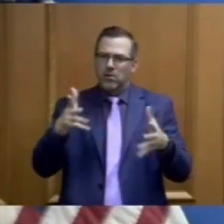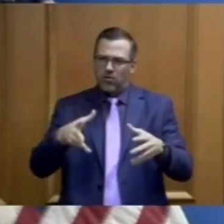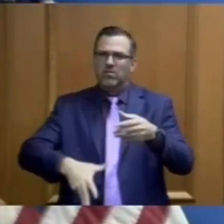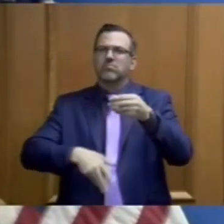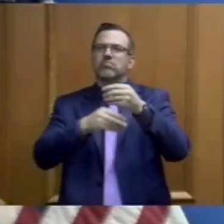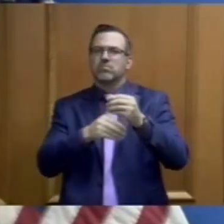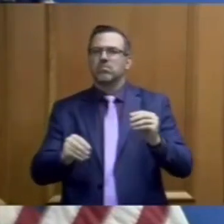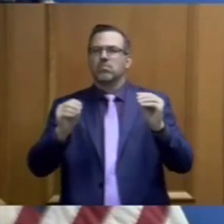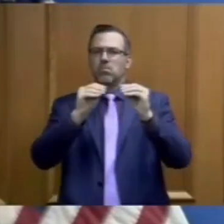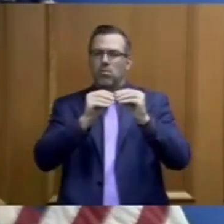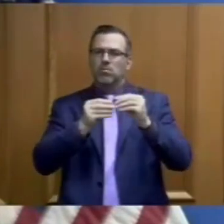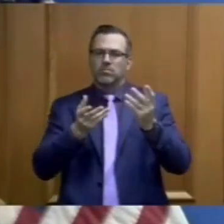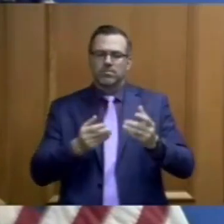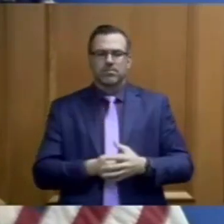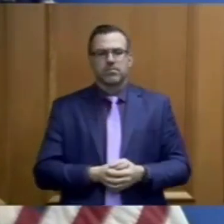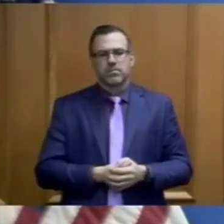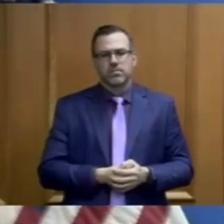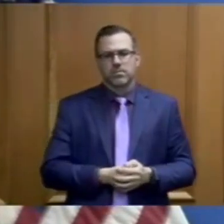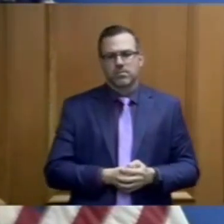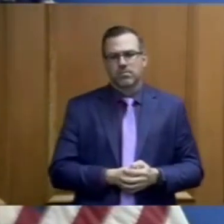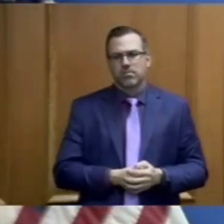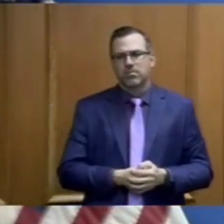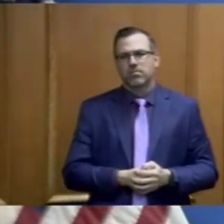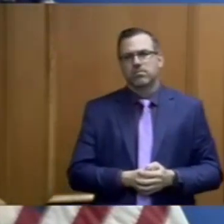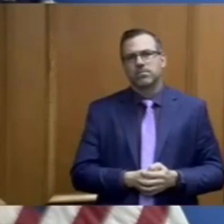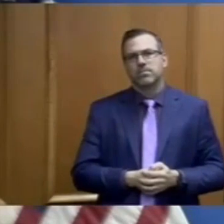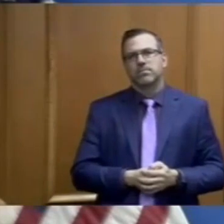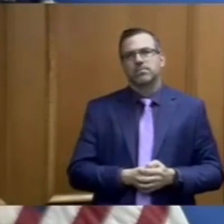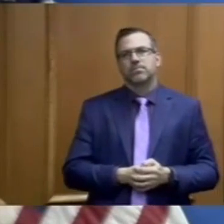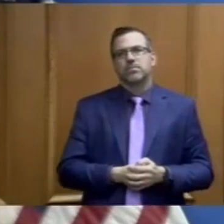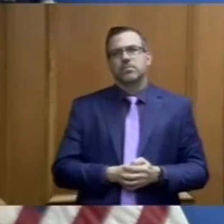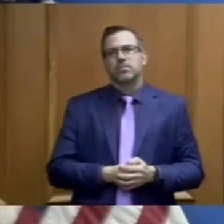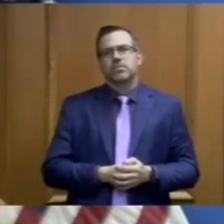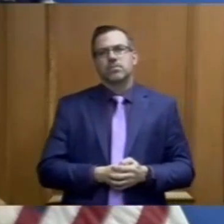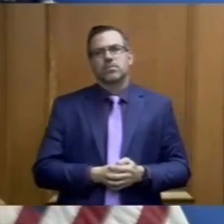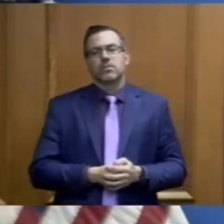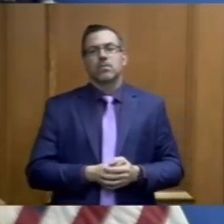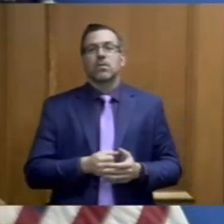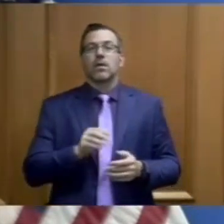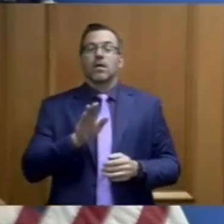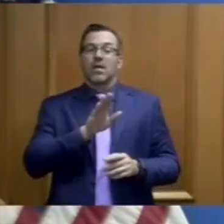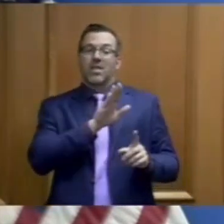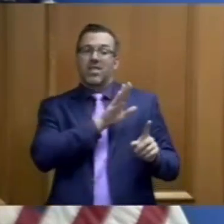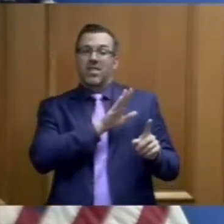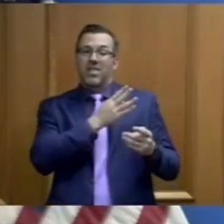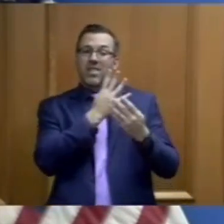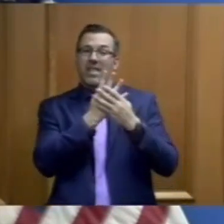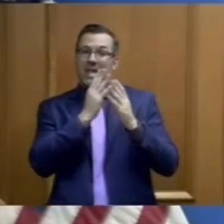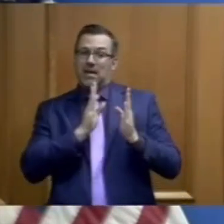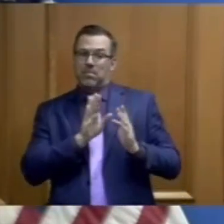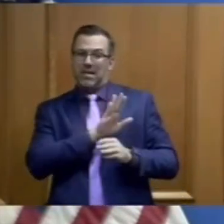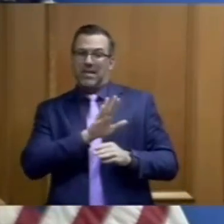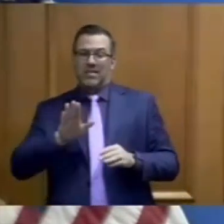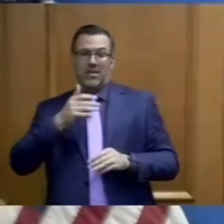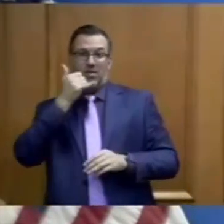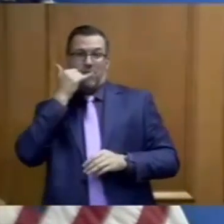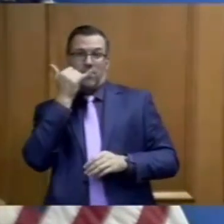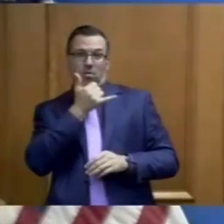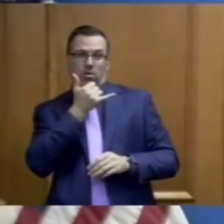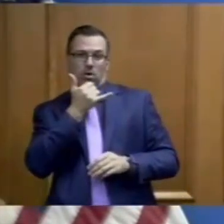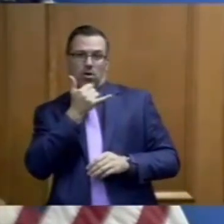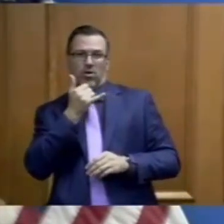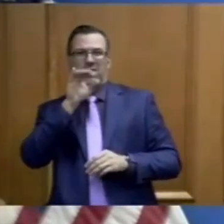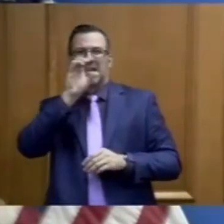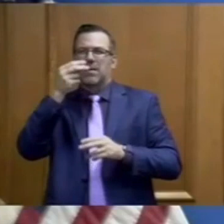access. We also delivered inmates free telephone calls that were provided by our vendor GTL so